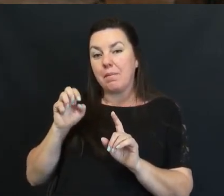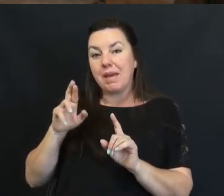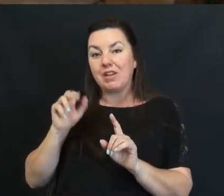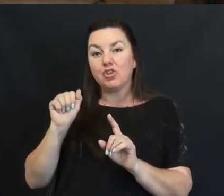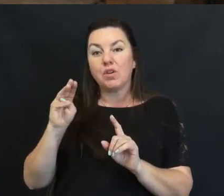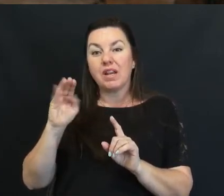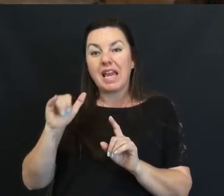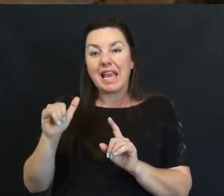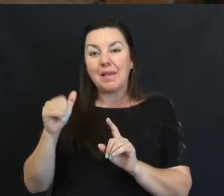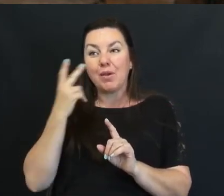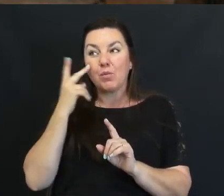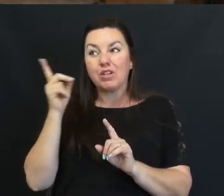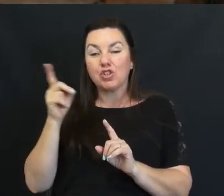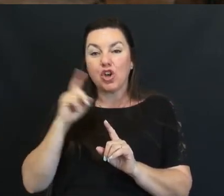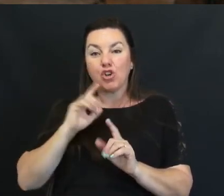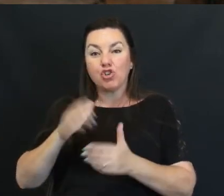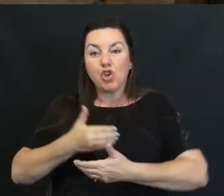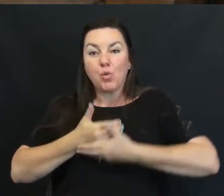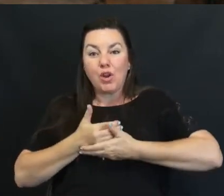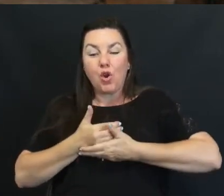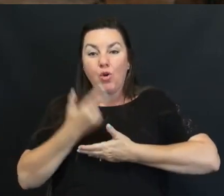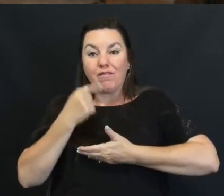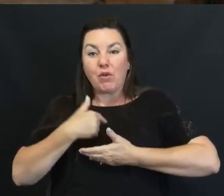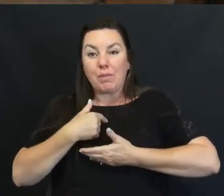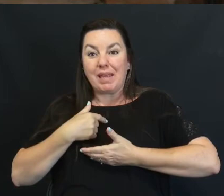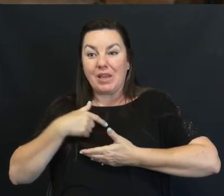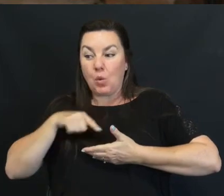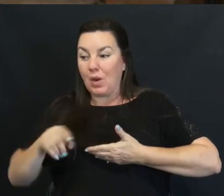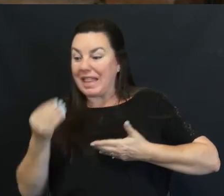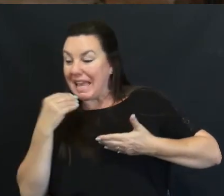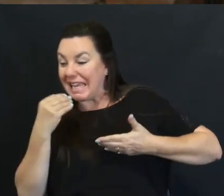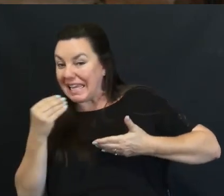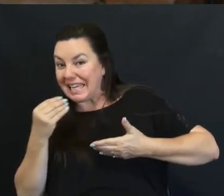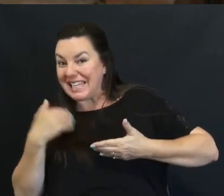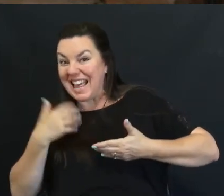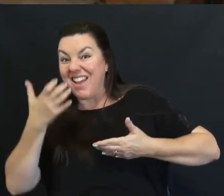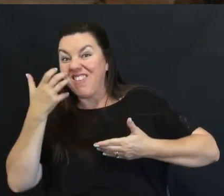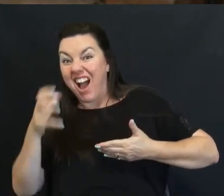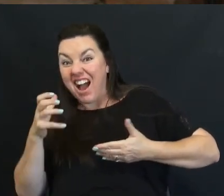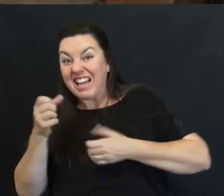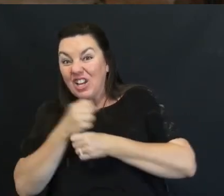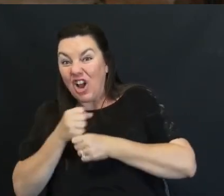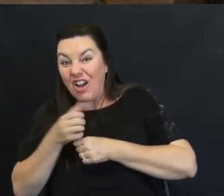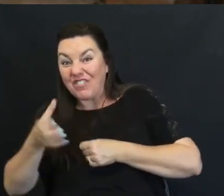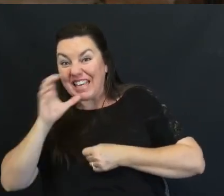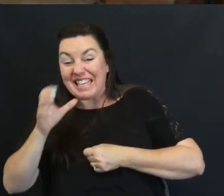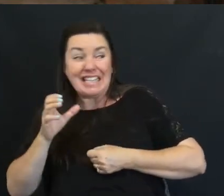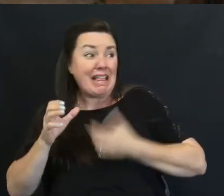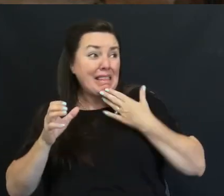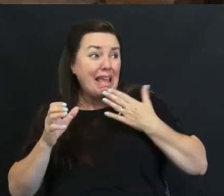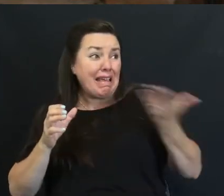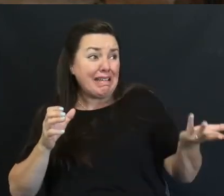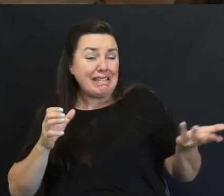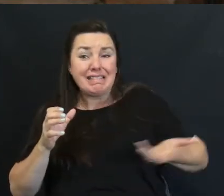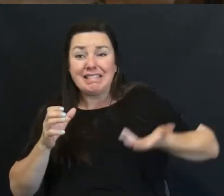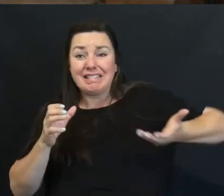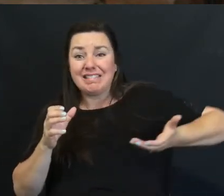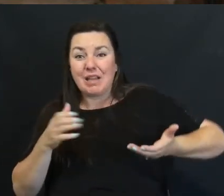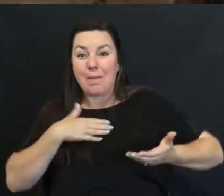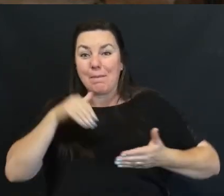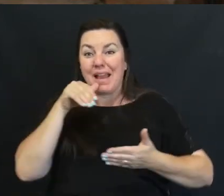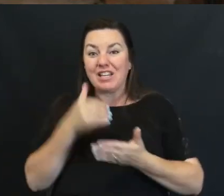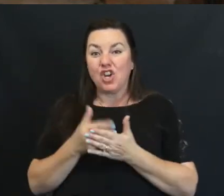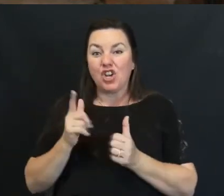She Would Hold Rory While I Got To Eat And Have A Hot Cup Of Coffee My Daughter Had